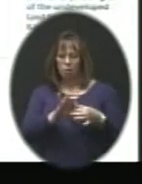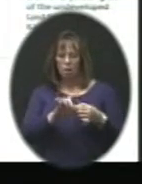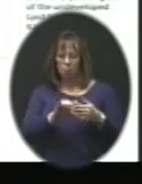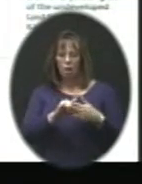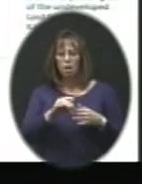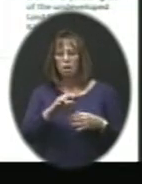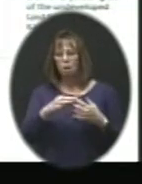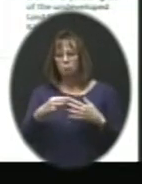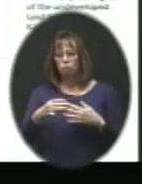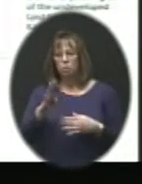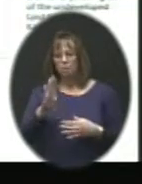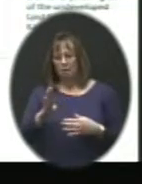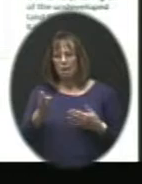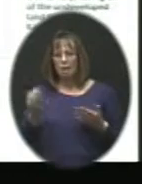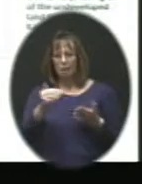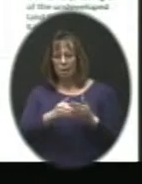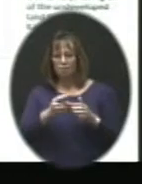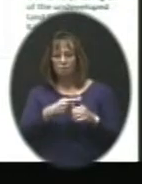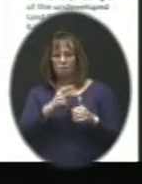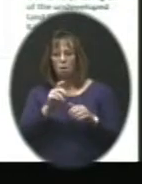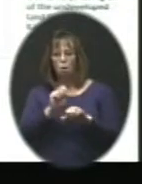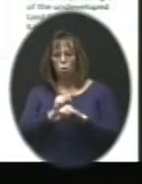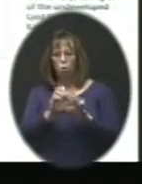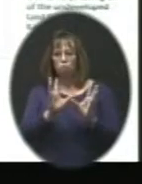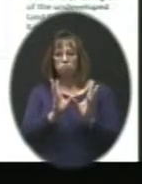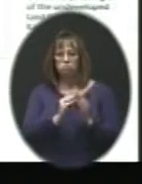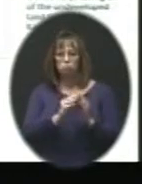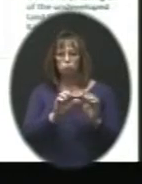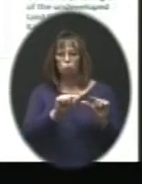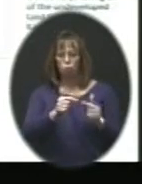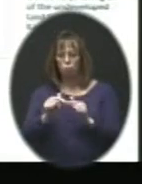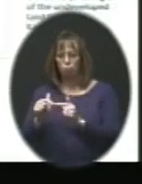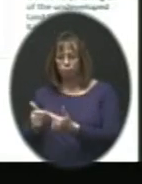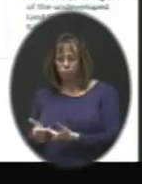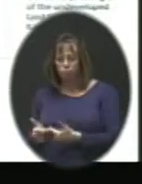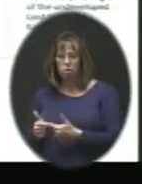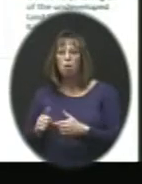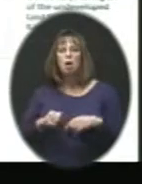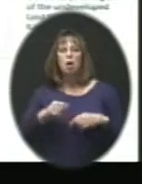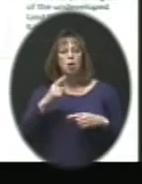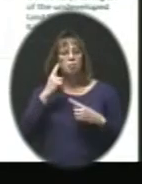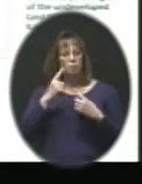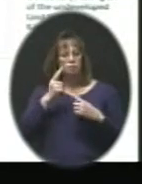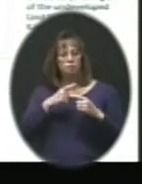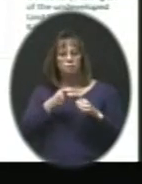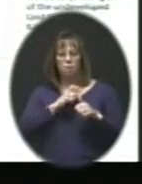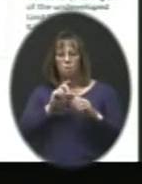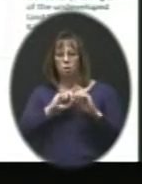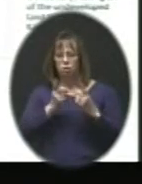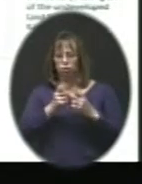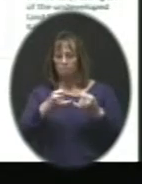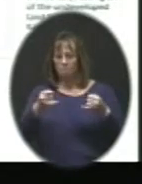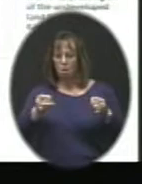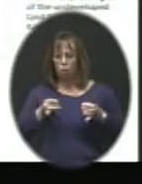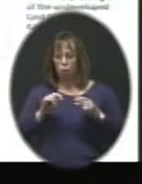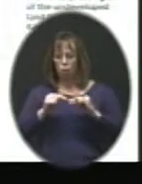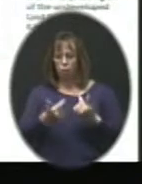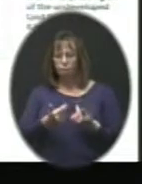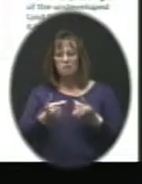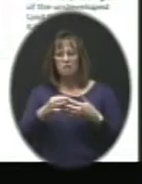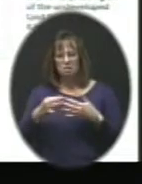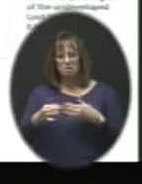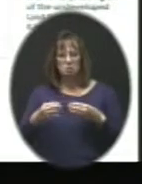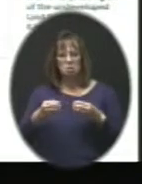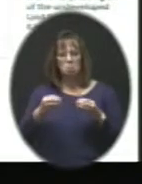B, again, devised from our work session groups and, again, thoughts from our district boundary study committee as well. This option takes more